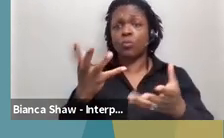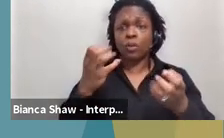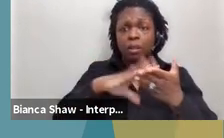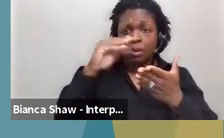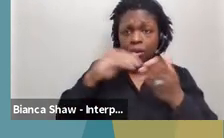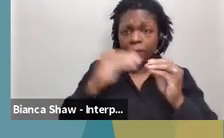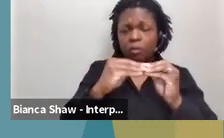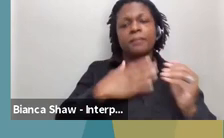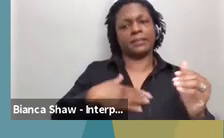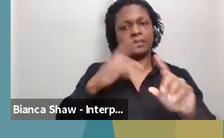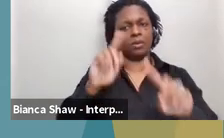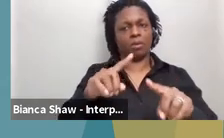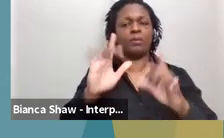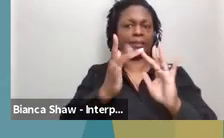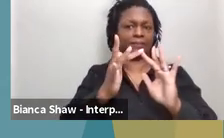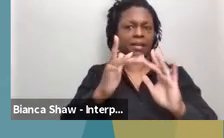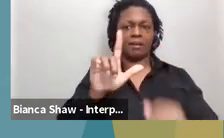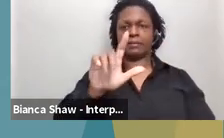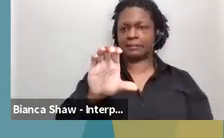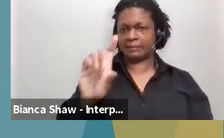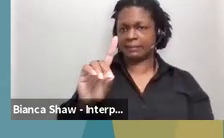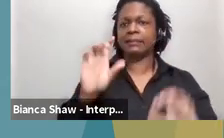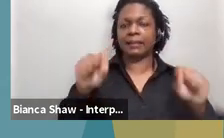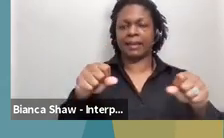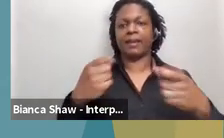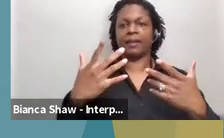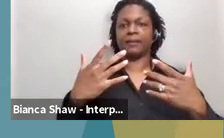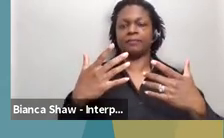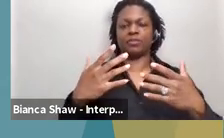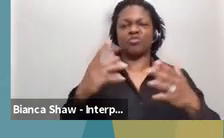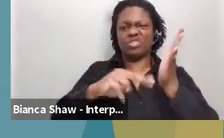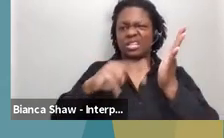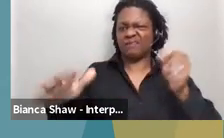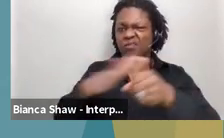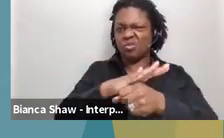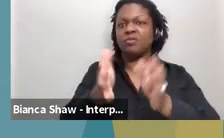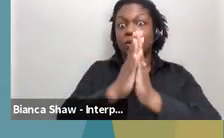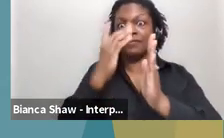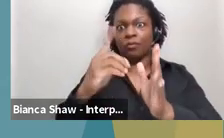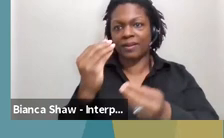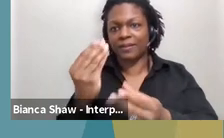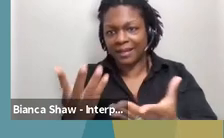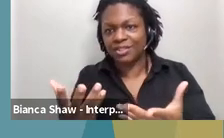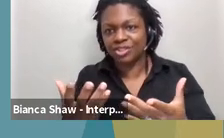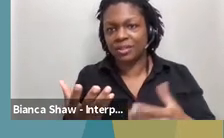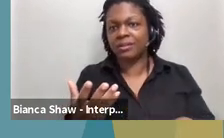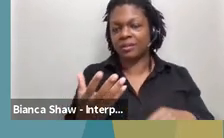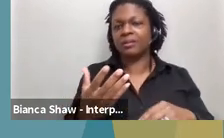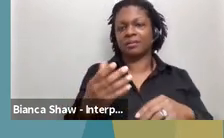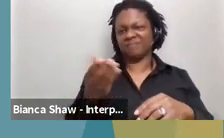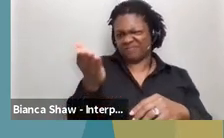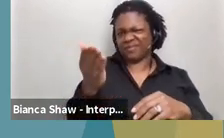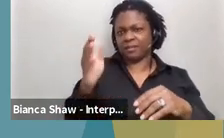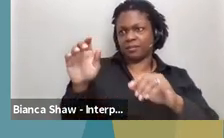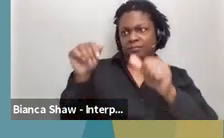website and you can see, uh, you can read the full request for information, uh, there. Next on the list is that, uh, Louisiana Commission